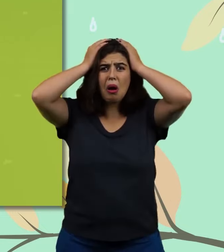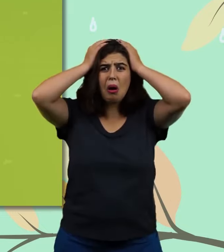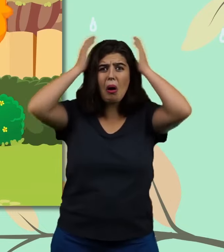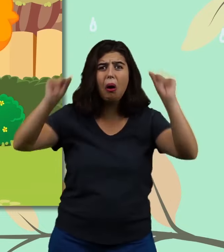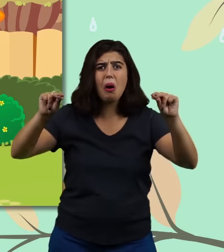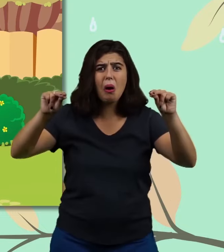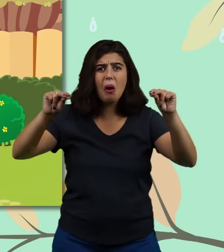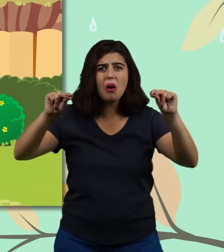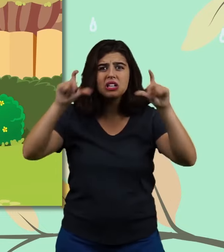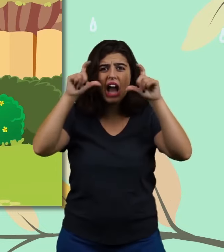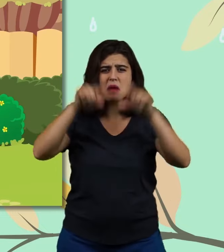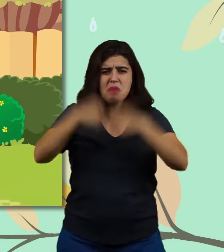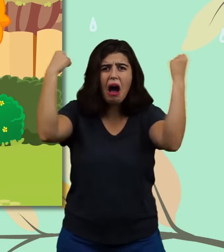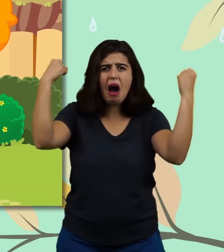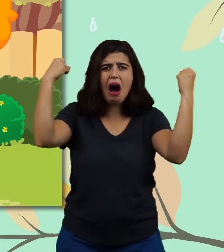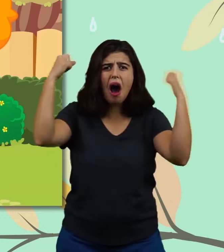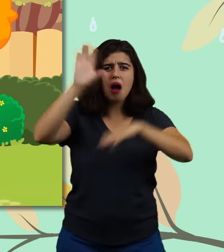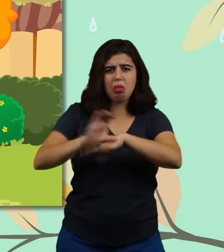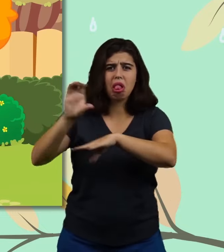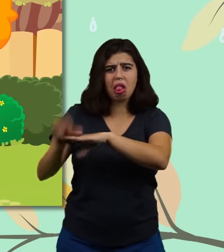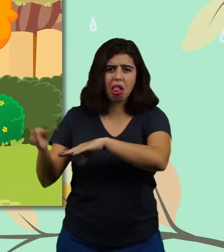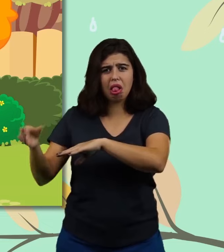oh no the camera is broken